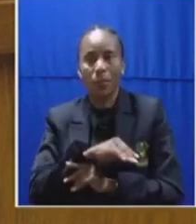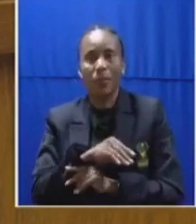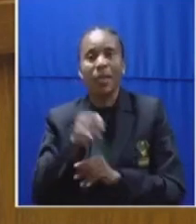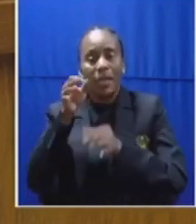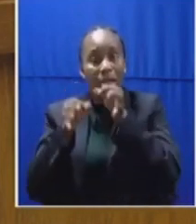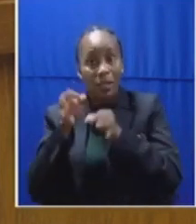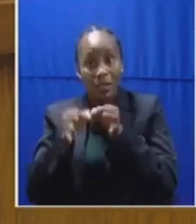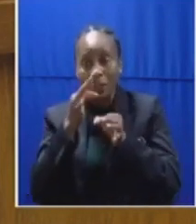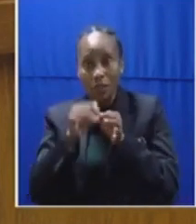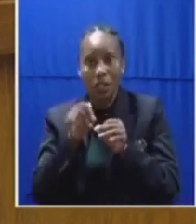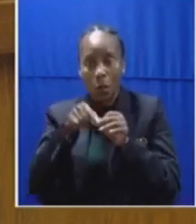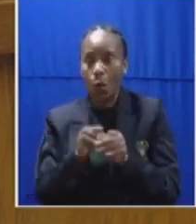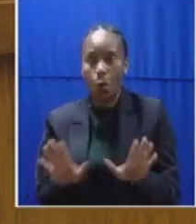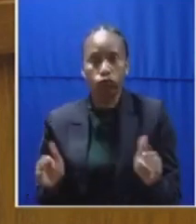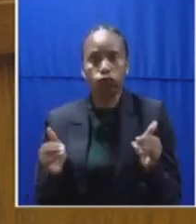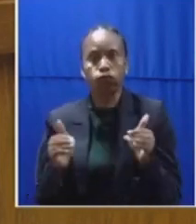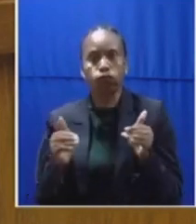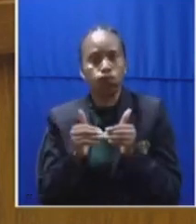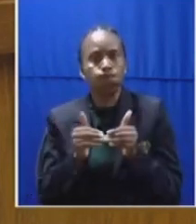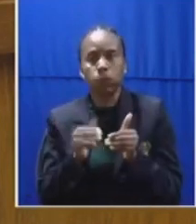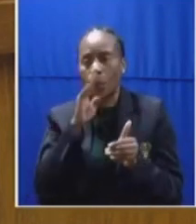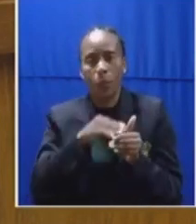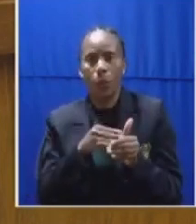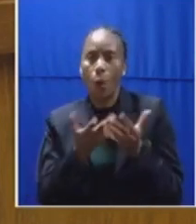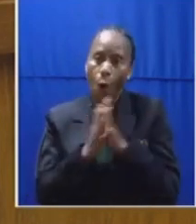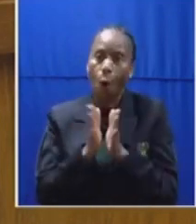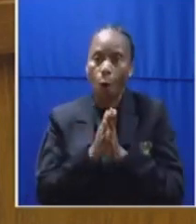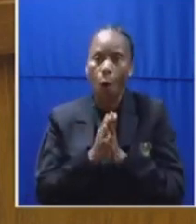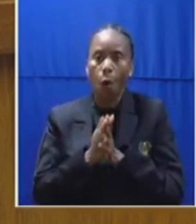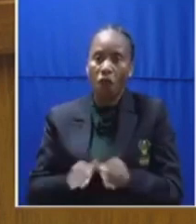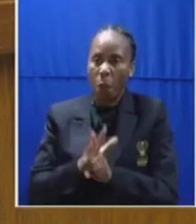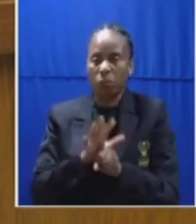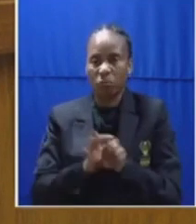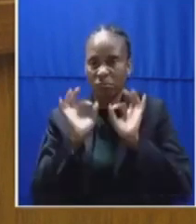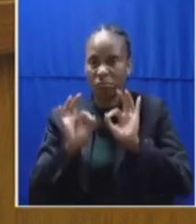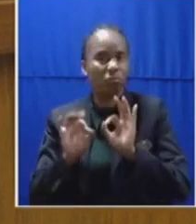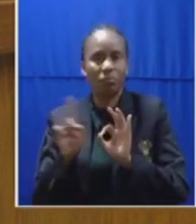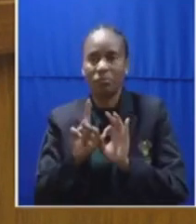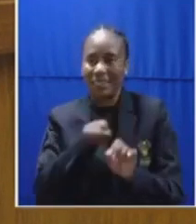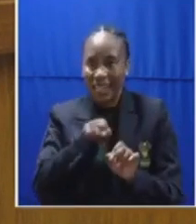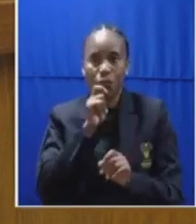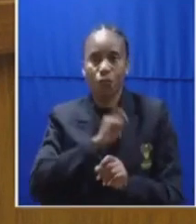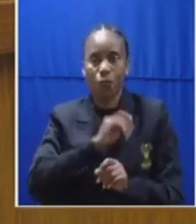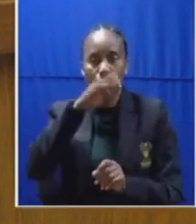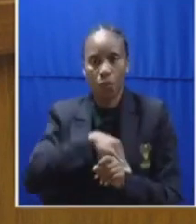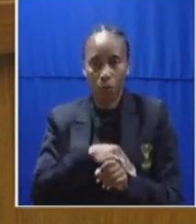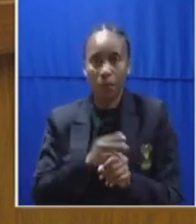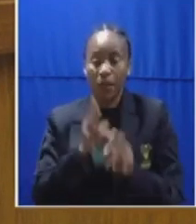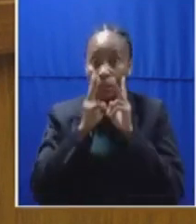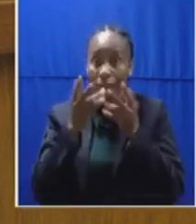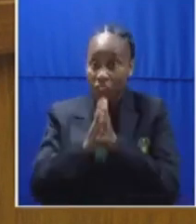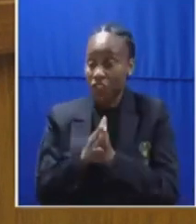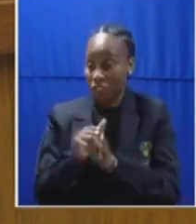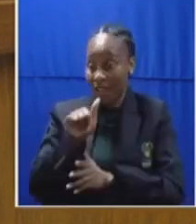incomplete should be done away with because it is not true. Maybe it's true for the ruling party because we have seen the results over the